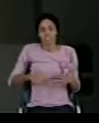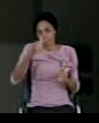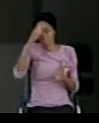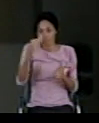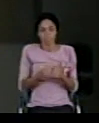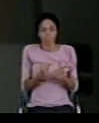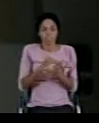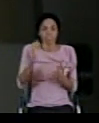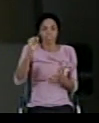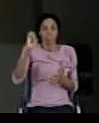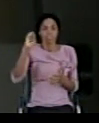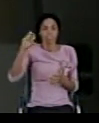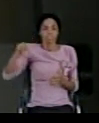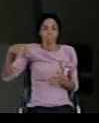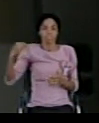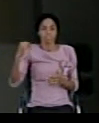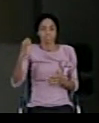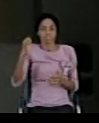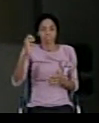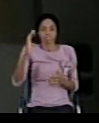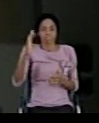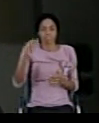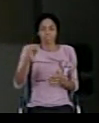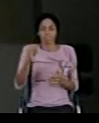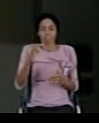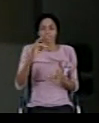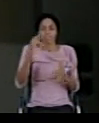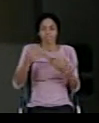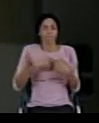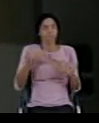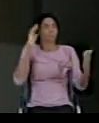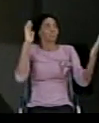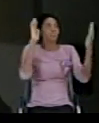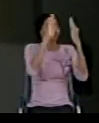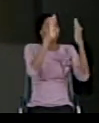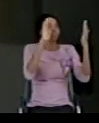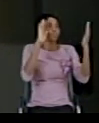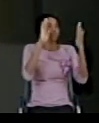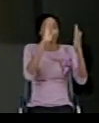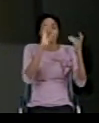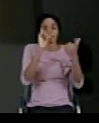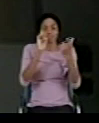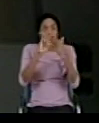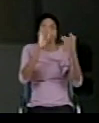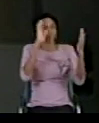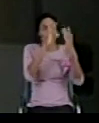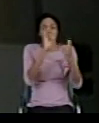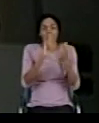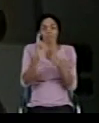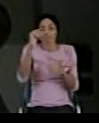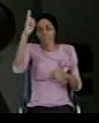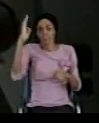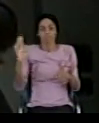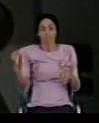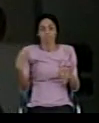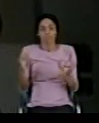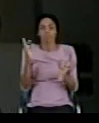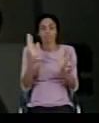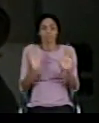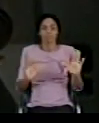September, we have the topic, Face to Face with God of Miracles. So go straight to the point. And I